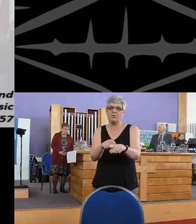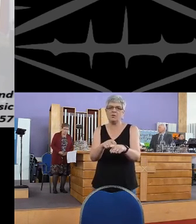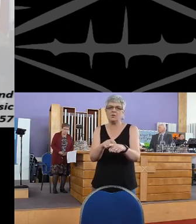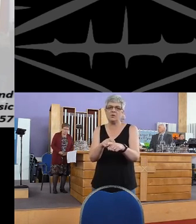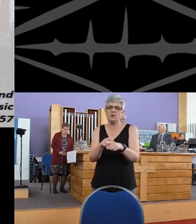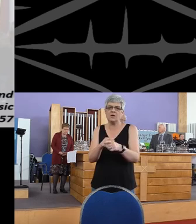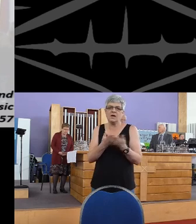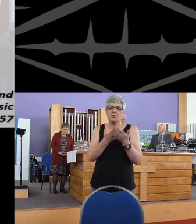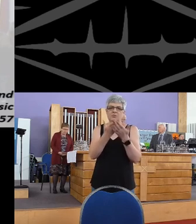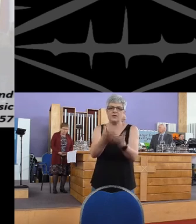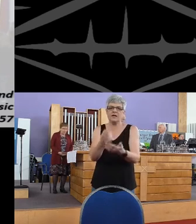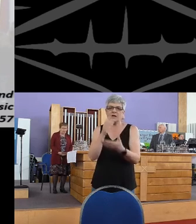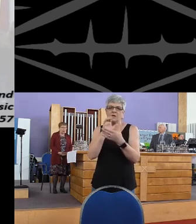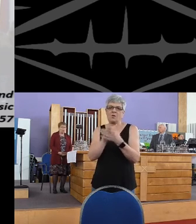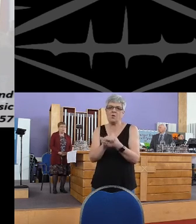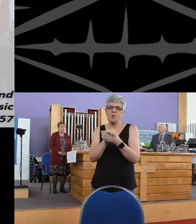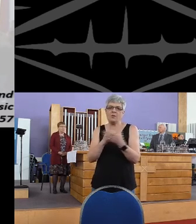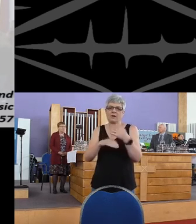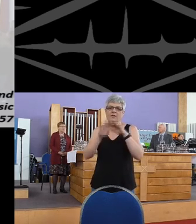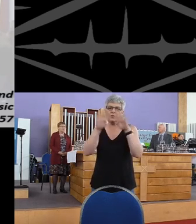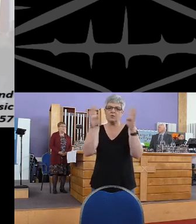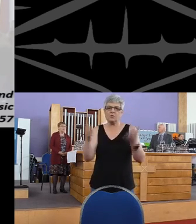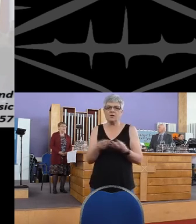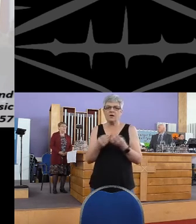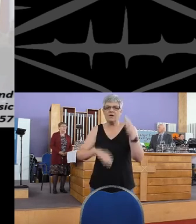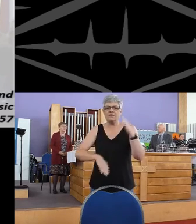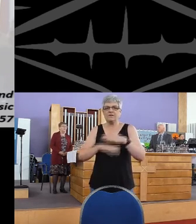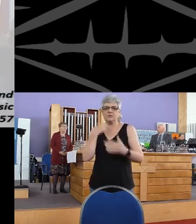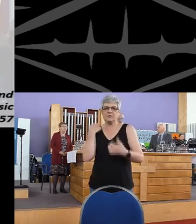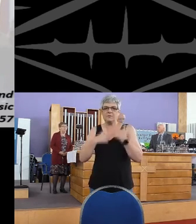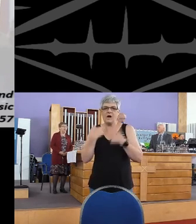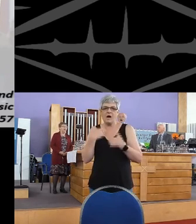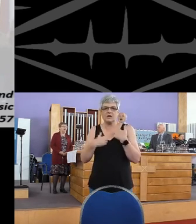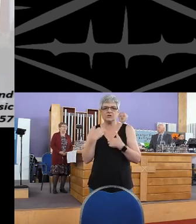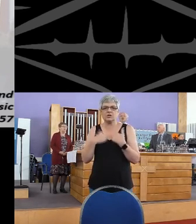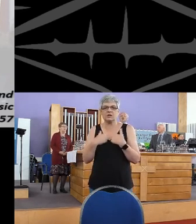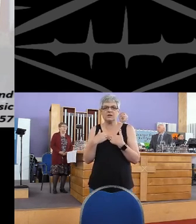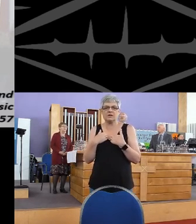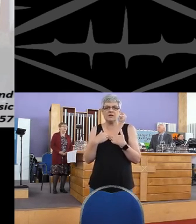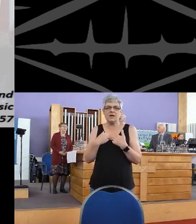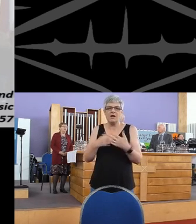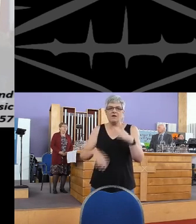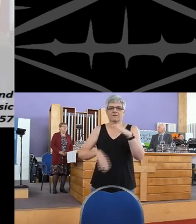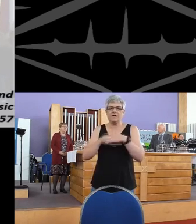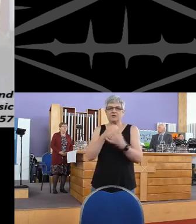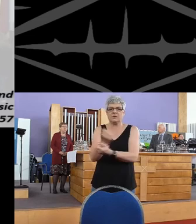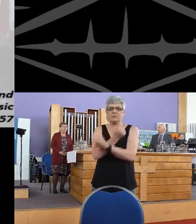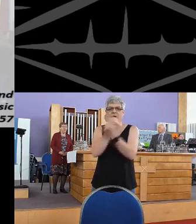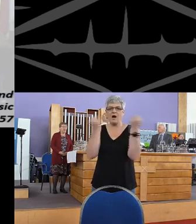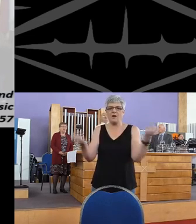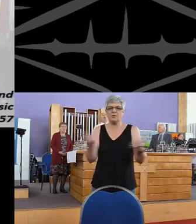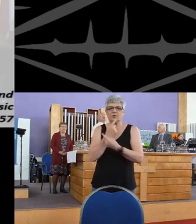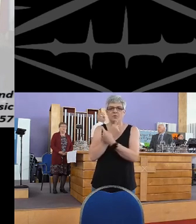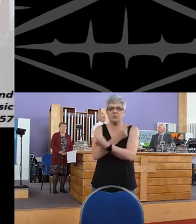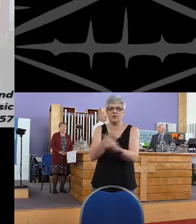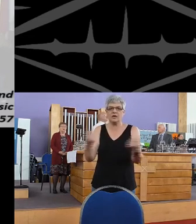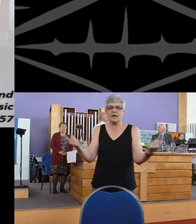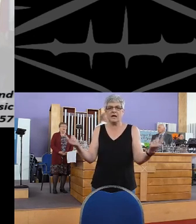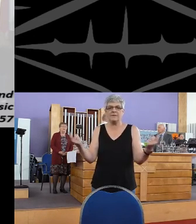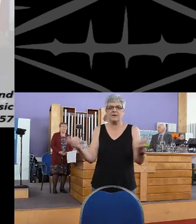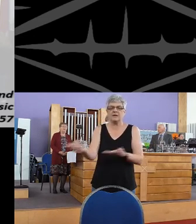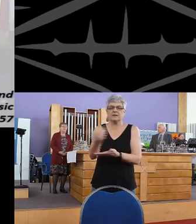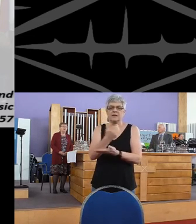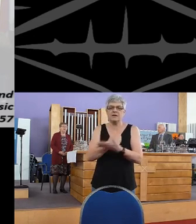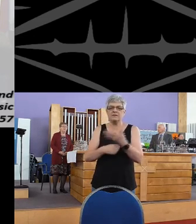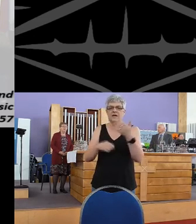follow, bringing hope to the world filled with passion, filled with power to